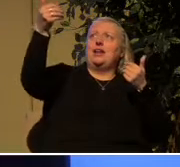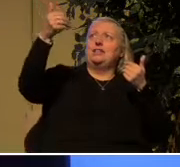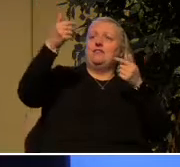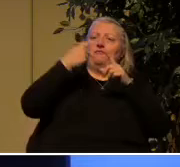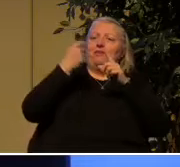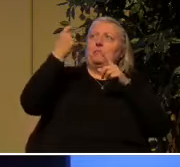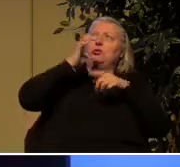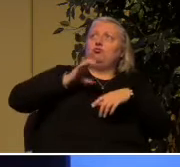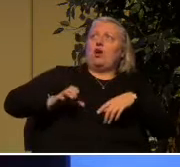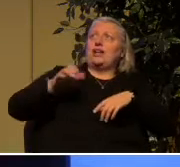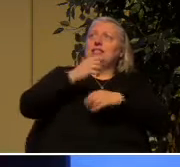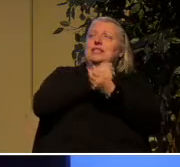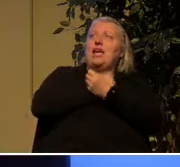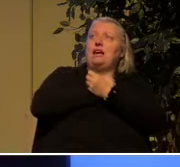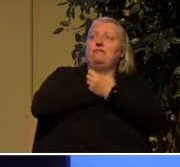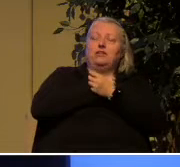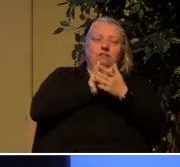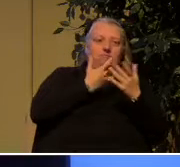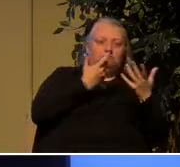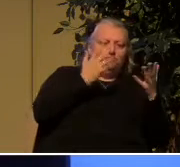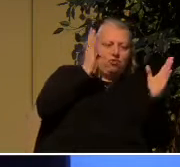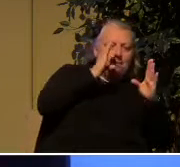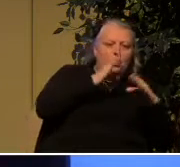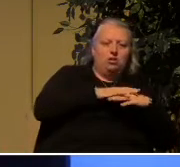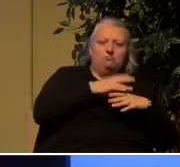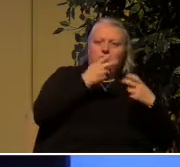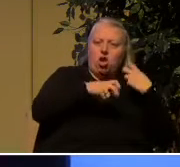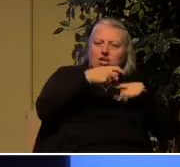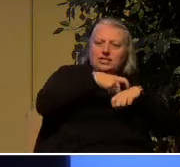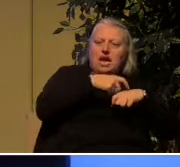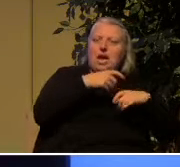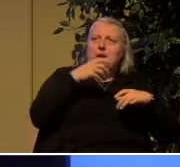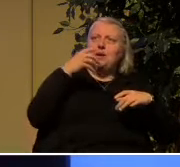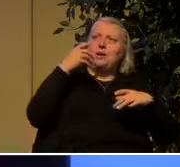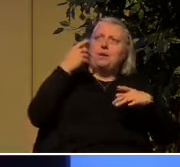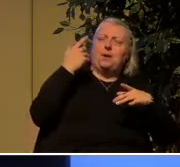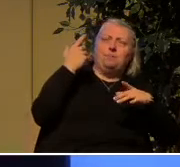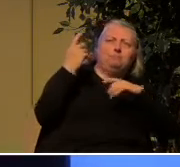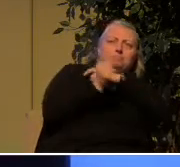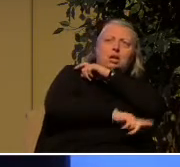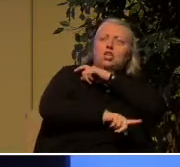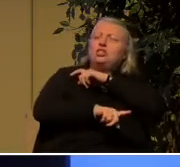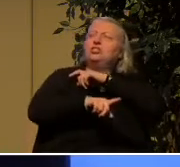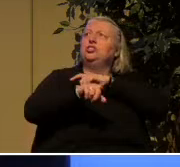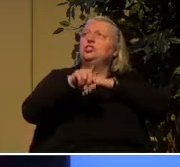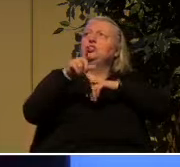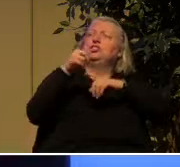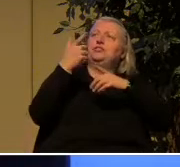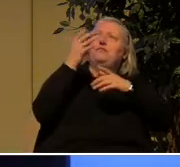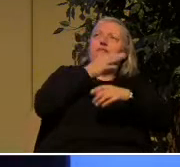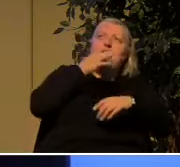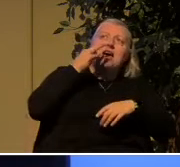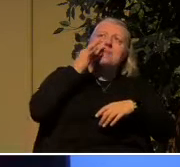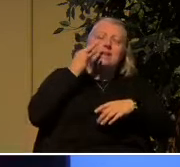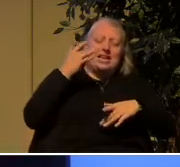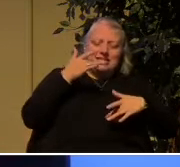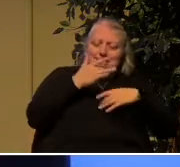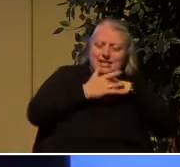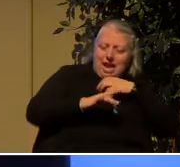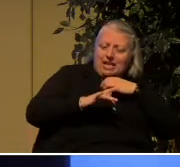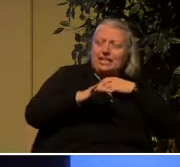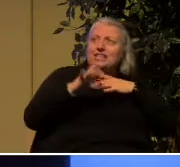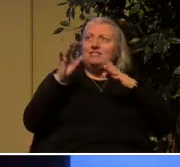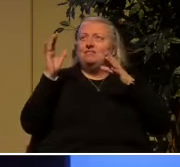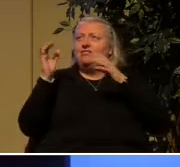Christ shall trouble or hardship or persecution or famine or nakedness or danger